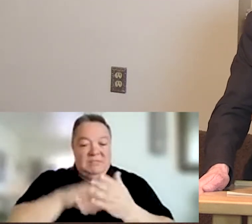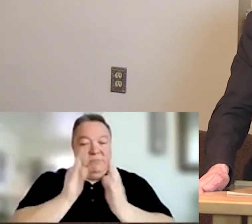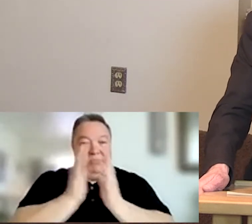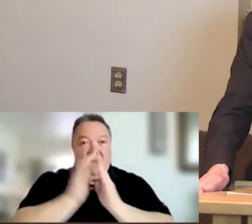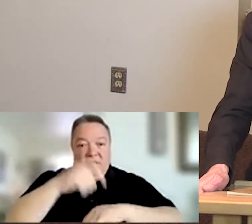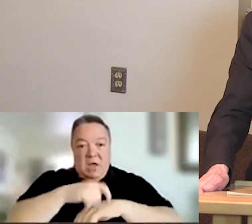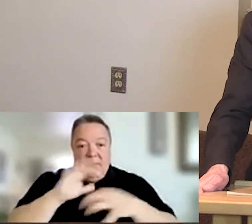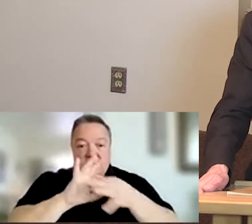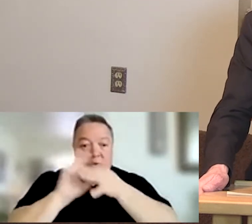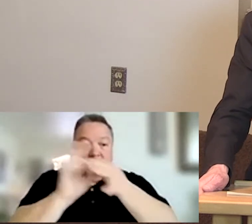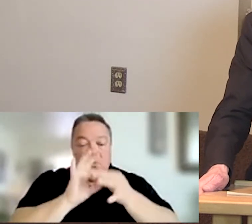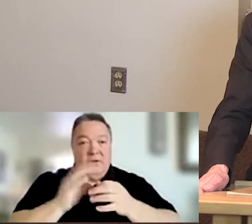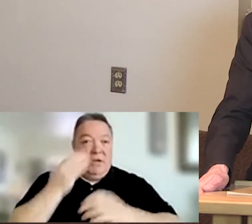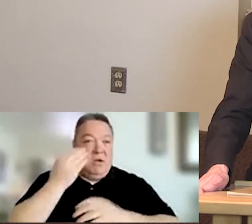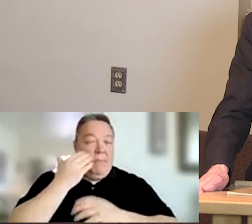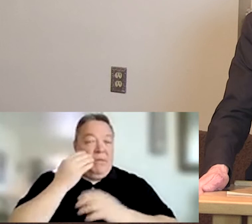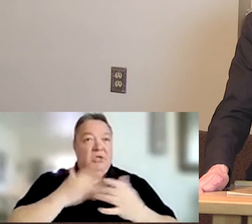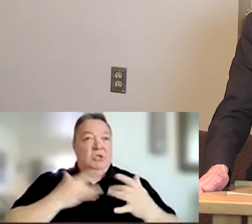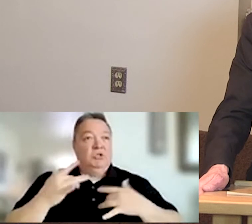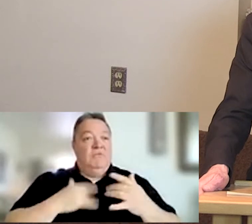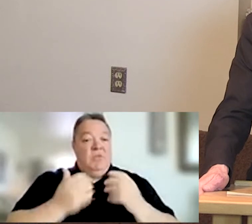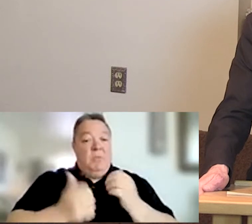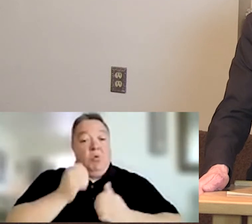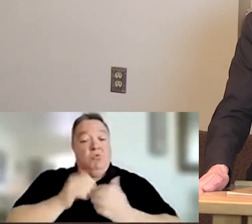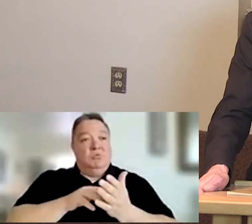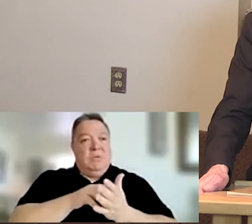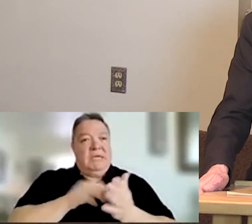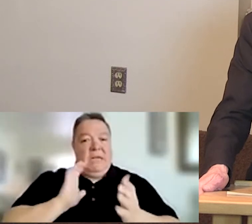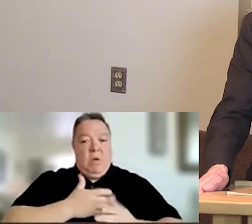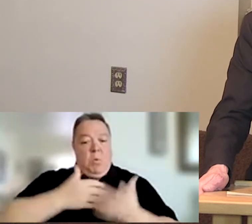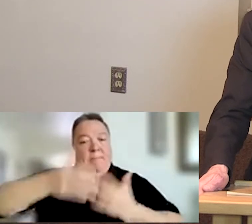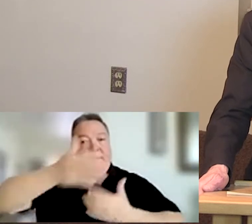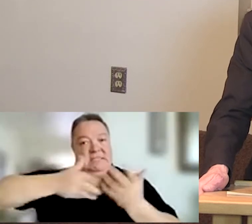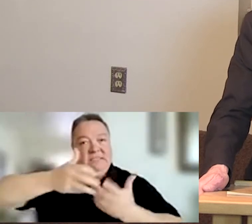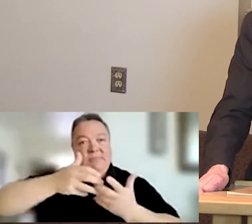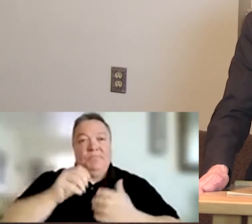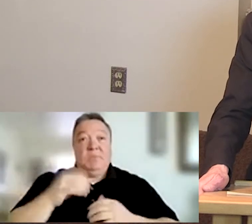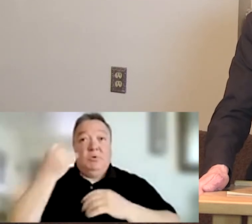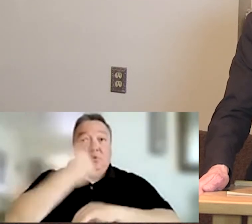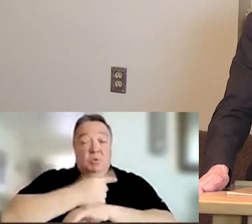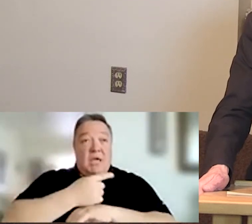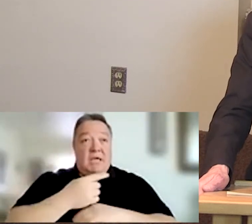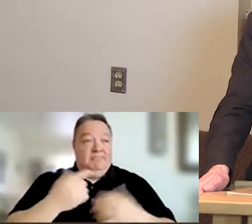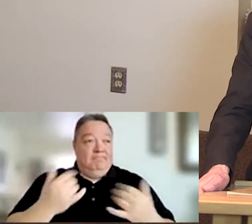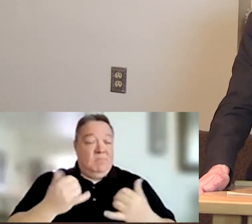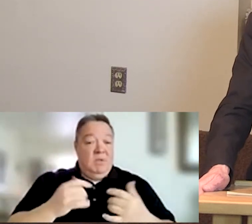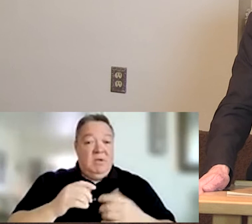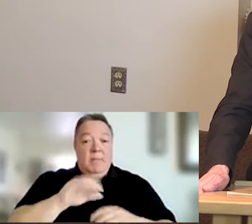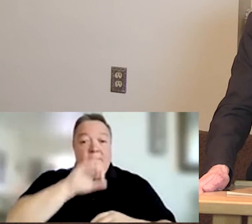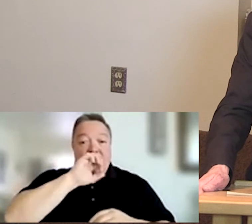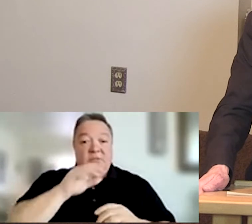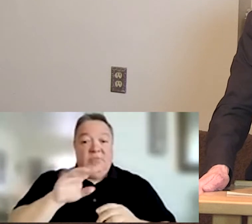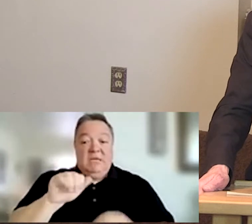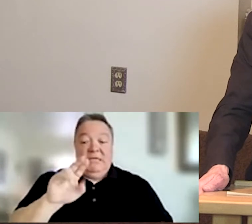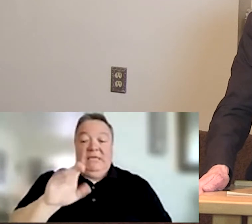in our common concern for the most vulnerable in our midst. Today, Bishop Baldacchino from the Diocese of Las